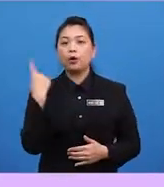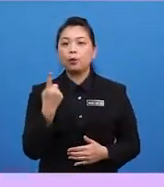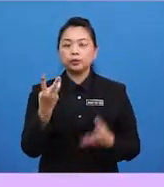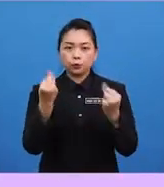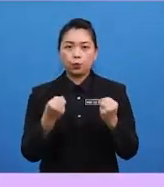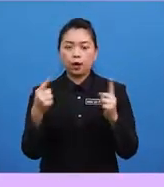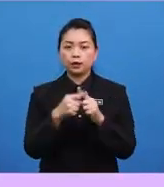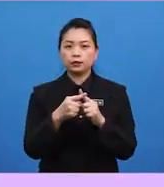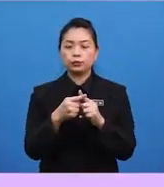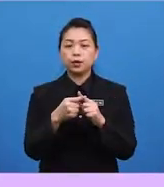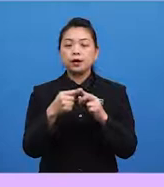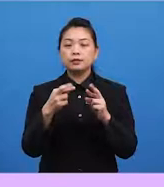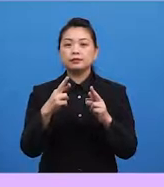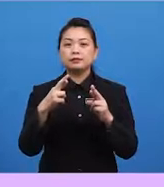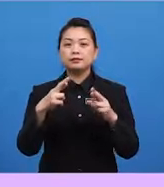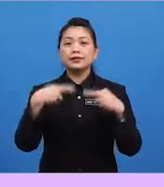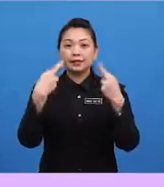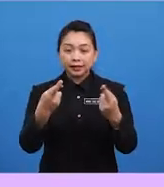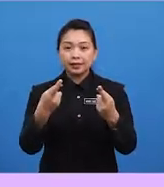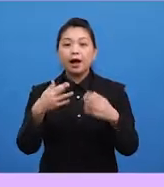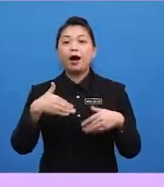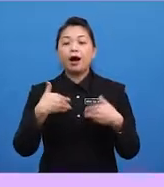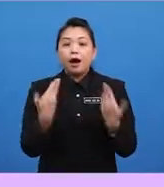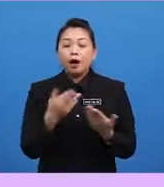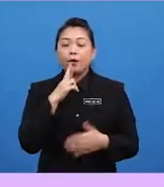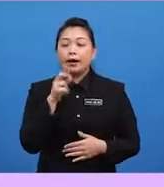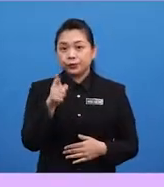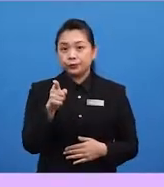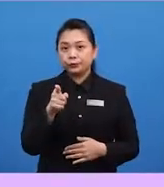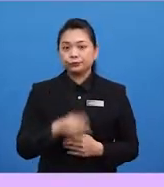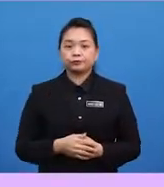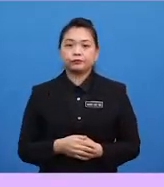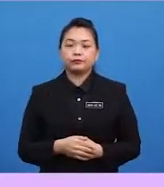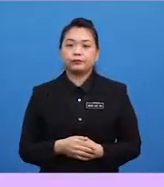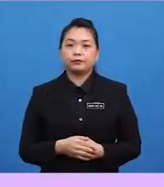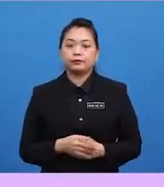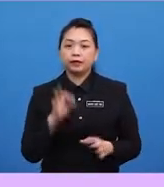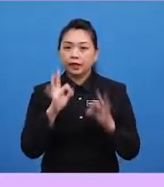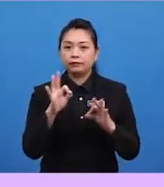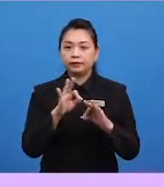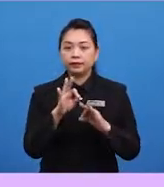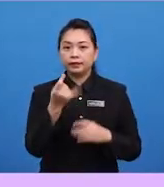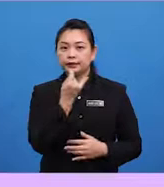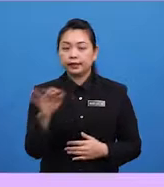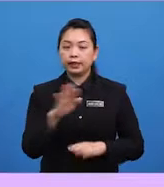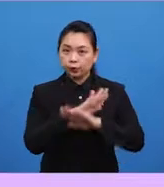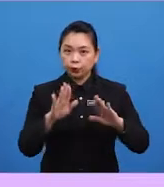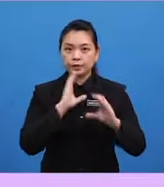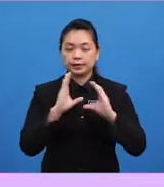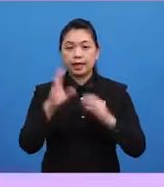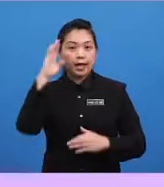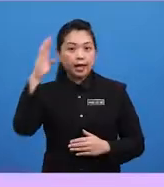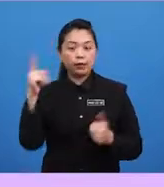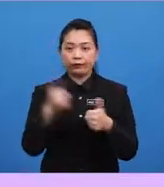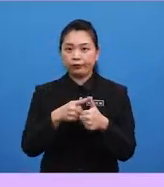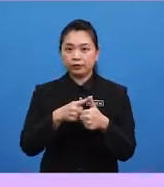return their hello and ask, how are you? If they don't say hello first, when